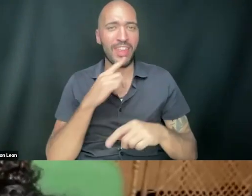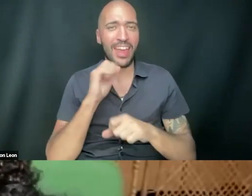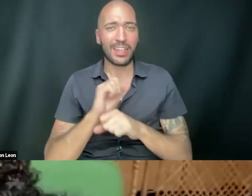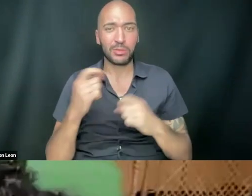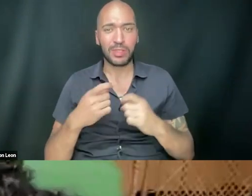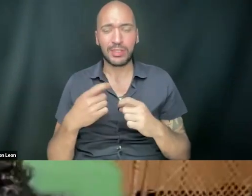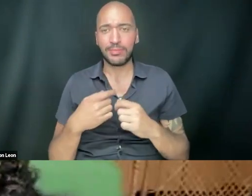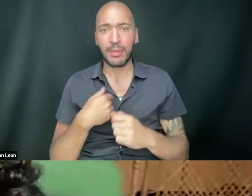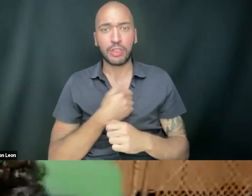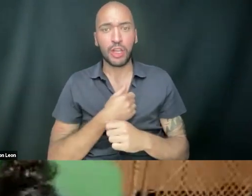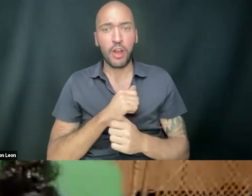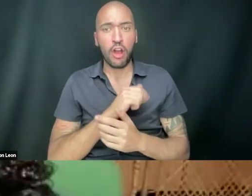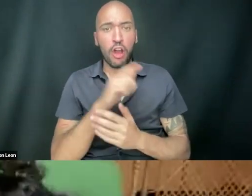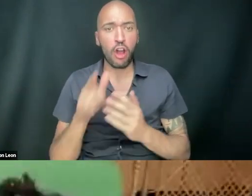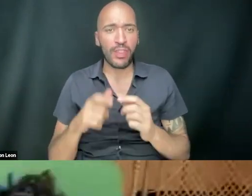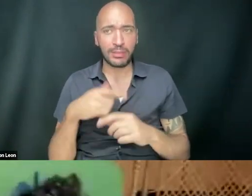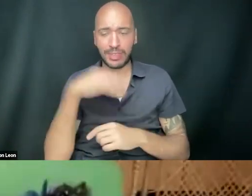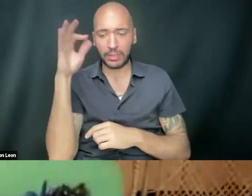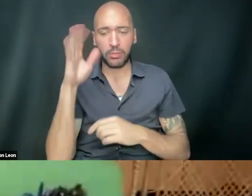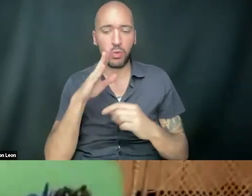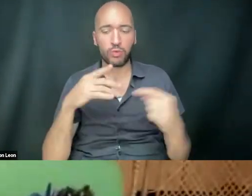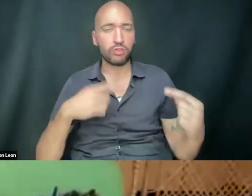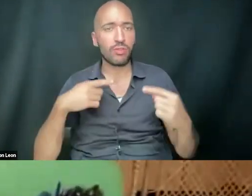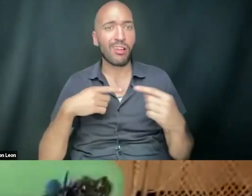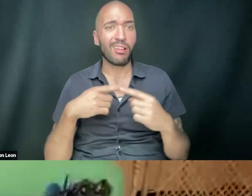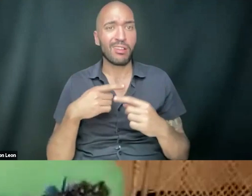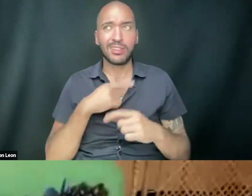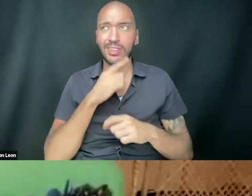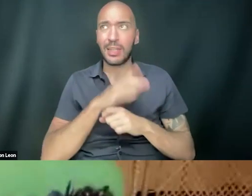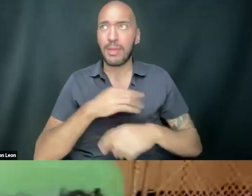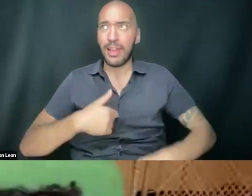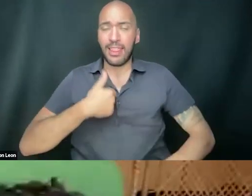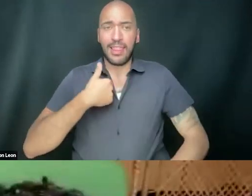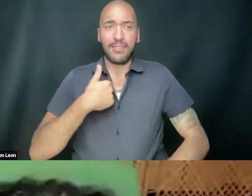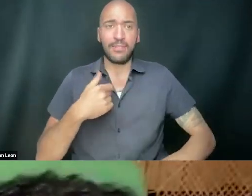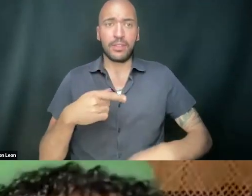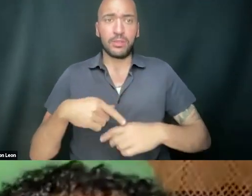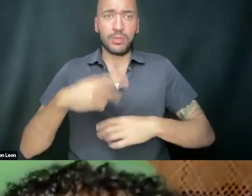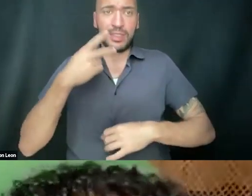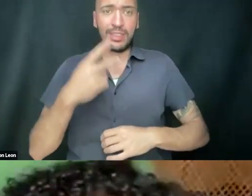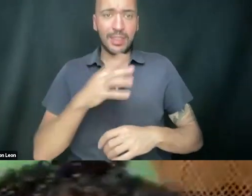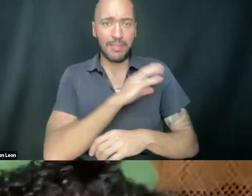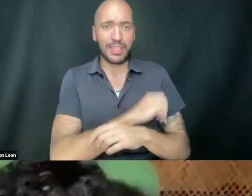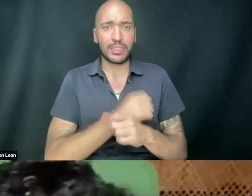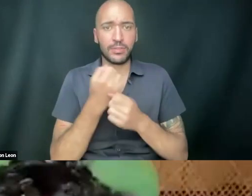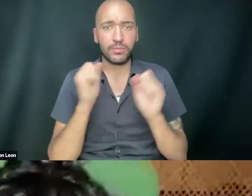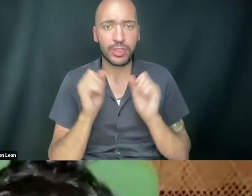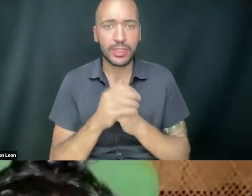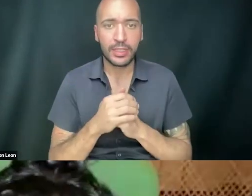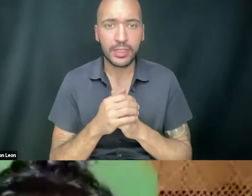of the time that I was ignorant on your struggle. I'm dedicating my life now to seeing Palestine is free and rebuilt.